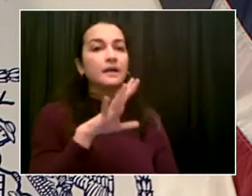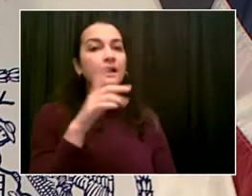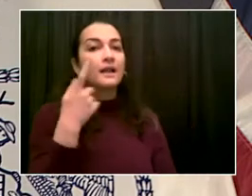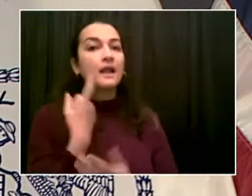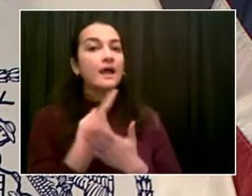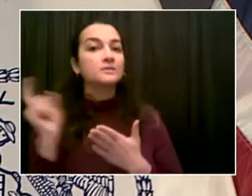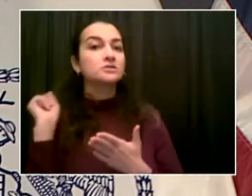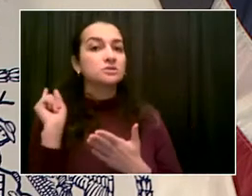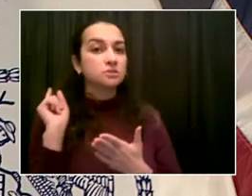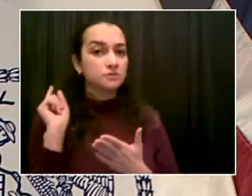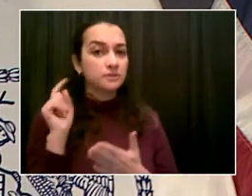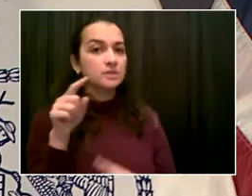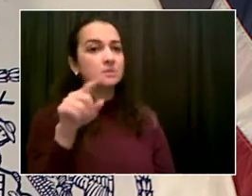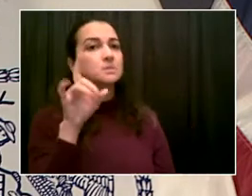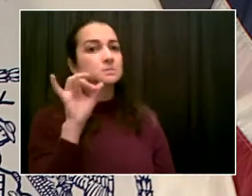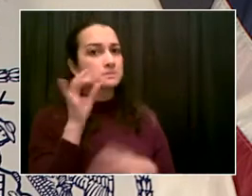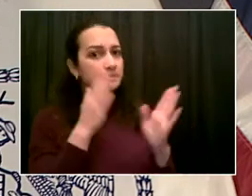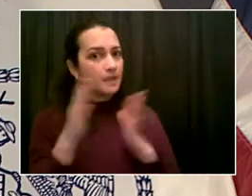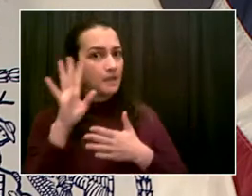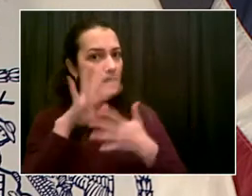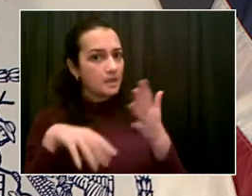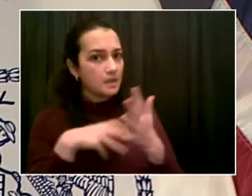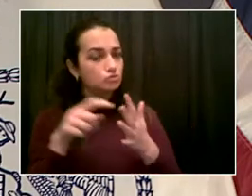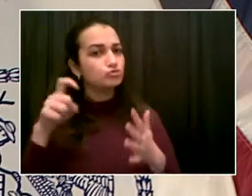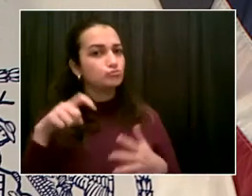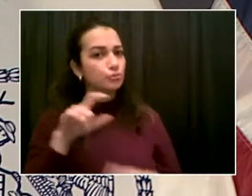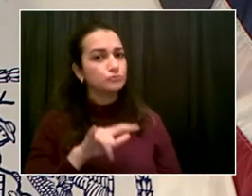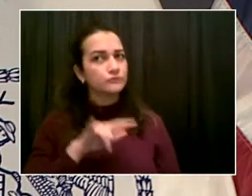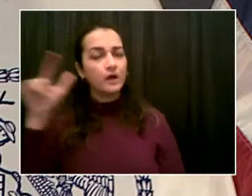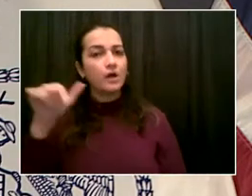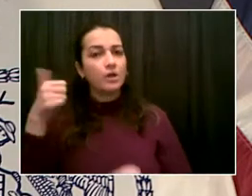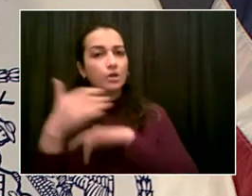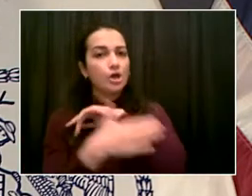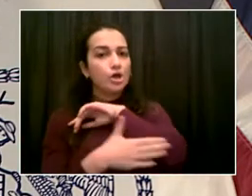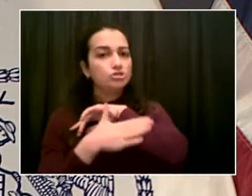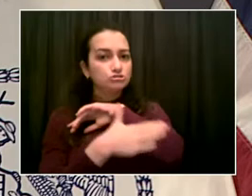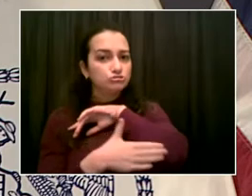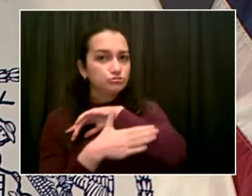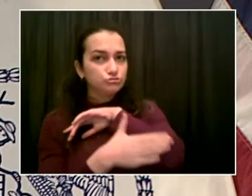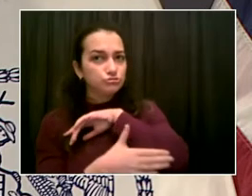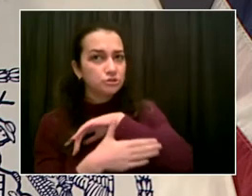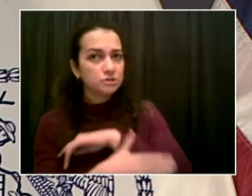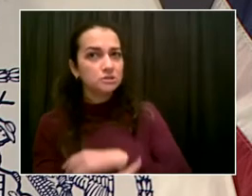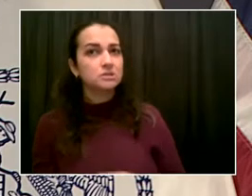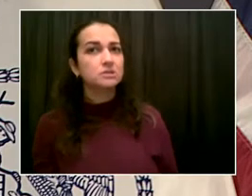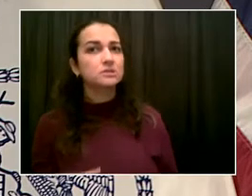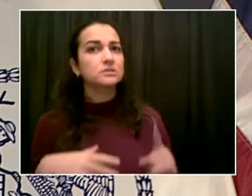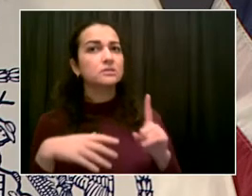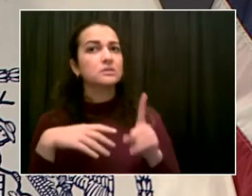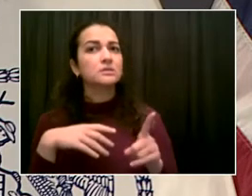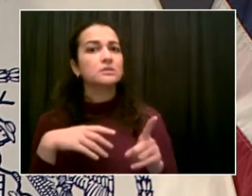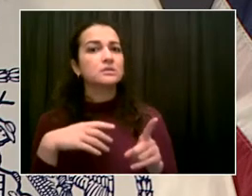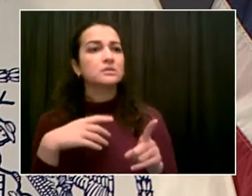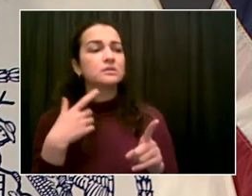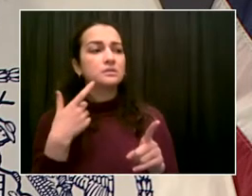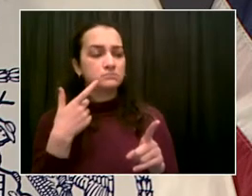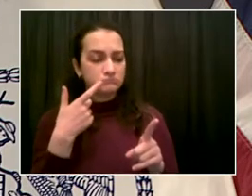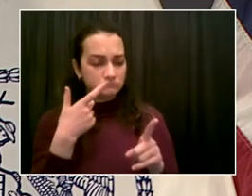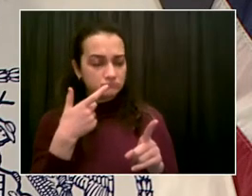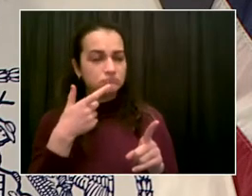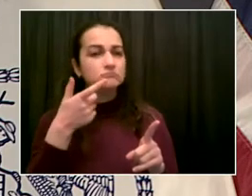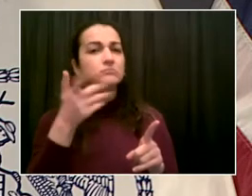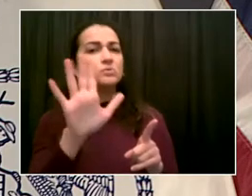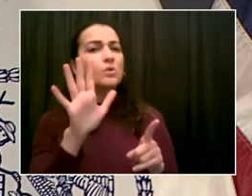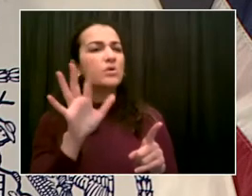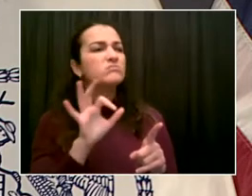advice would be, you know, both to the mayor-elect and others who are considering international travel right now. My advice is get